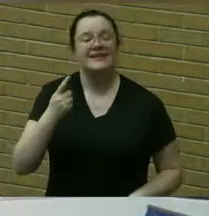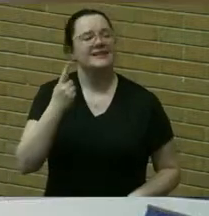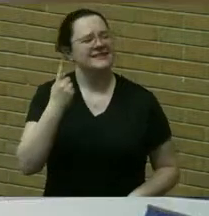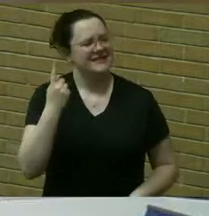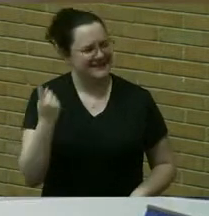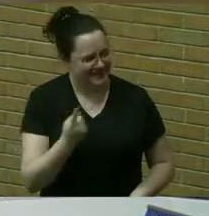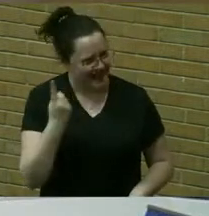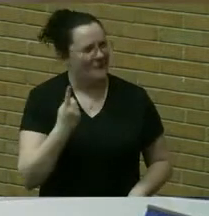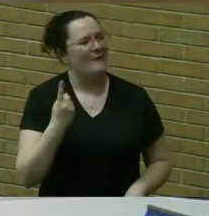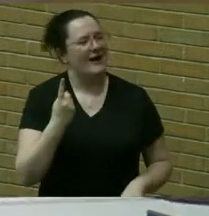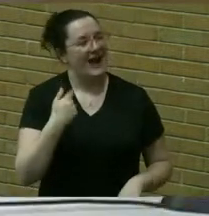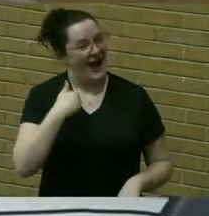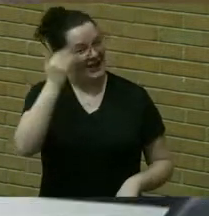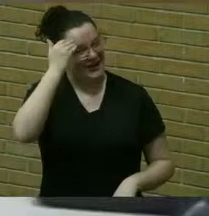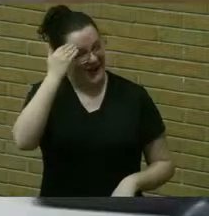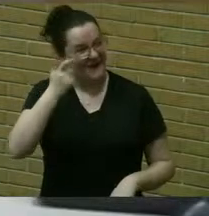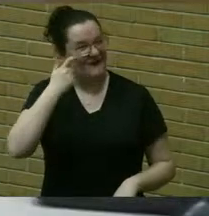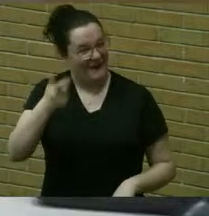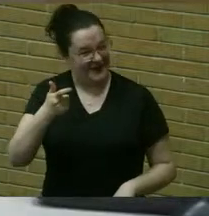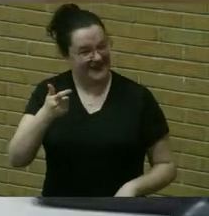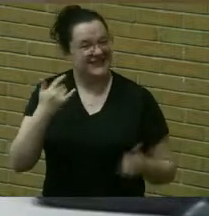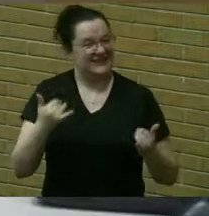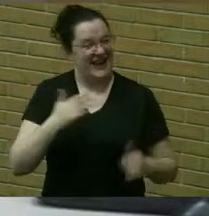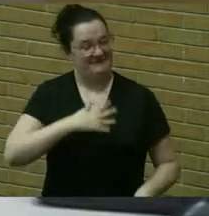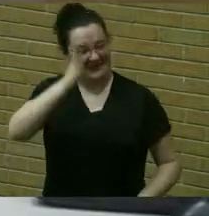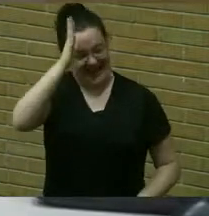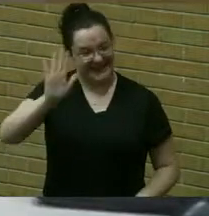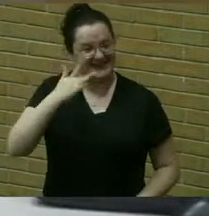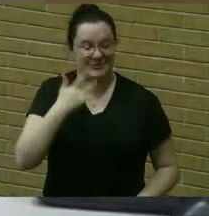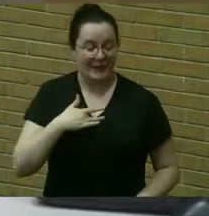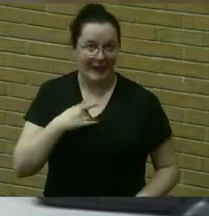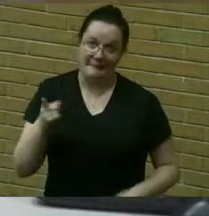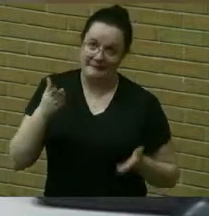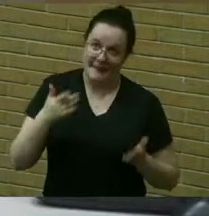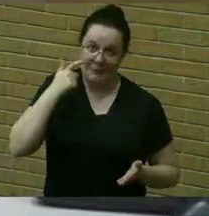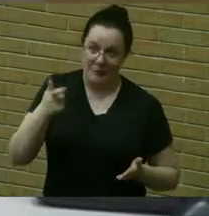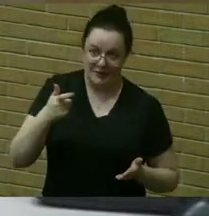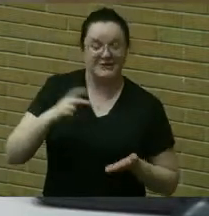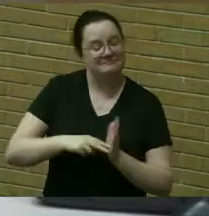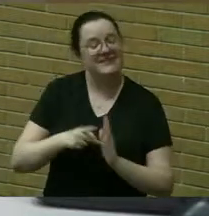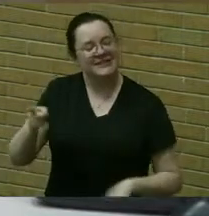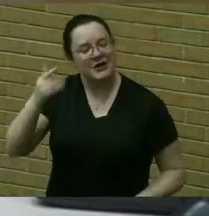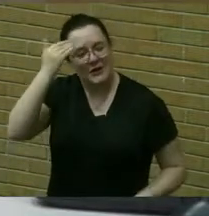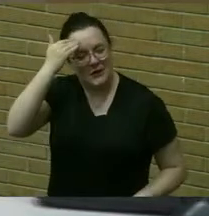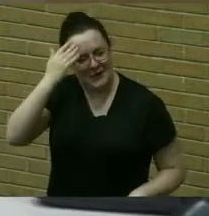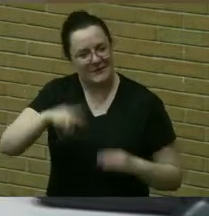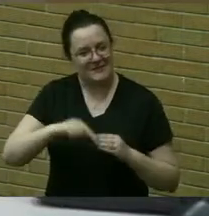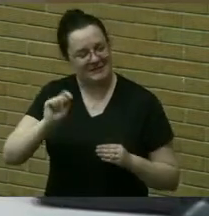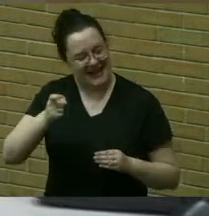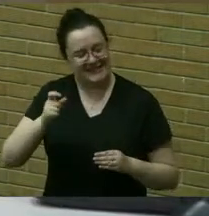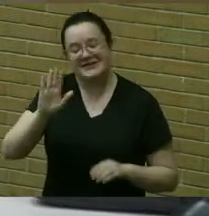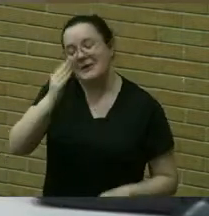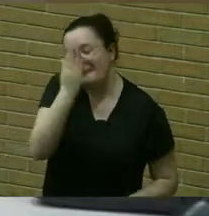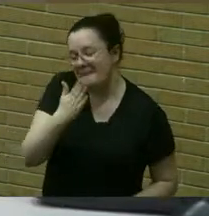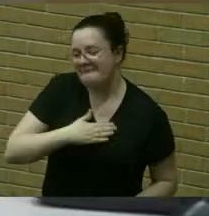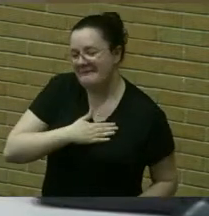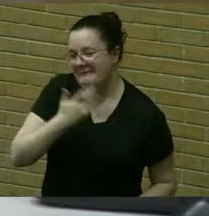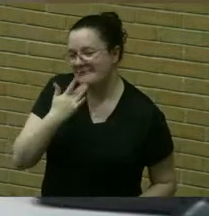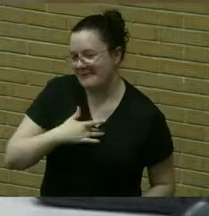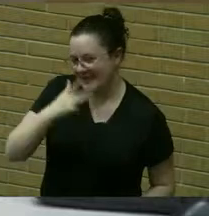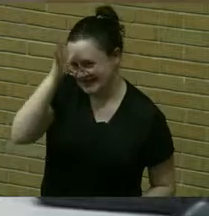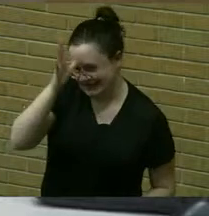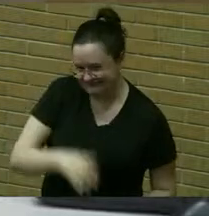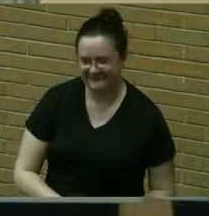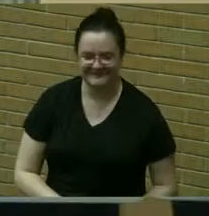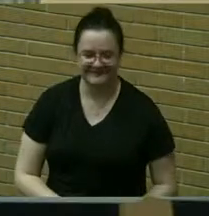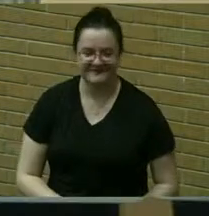today and he actually might be watching this dan so he he'll know about the taxes and so happy birthday dad very nice